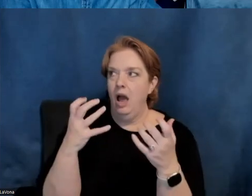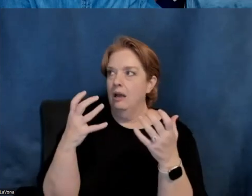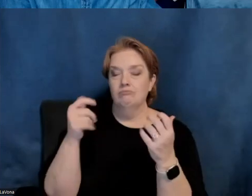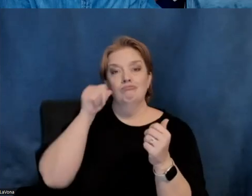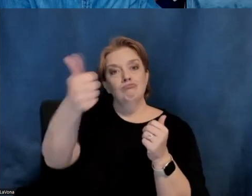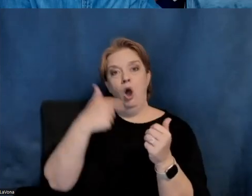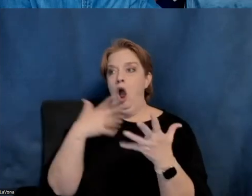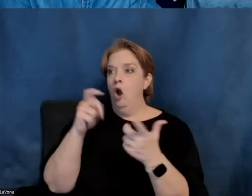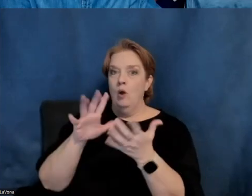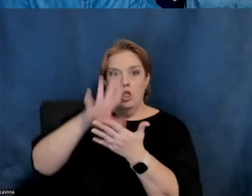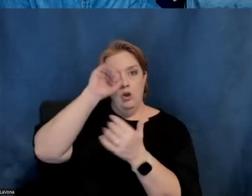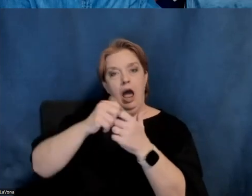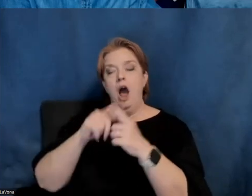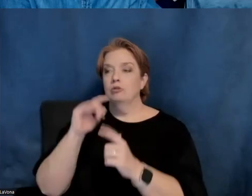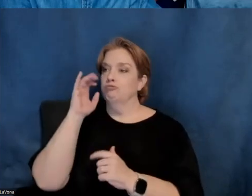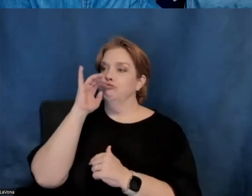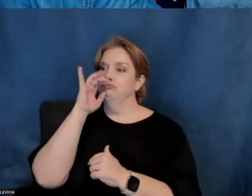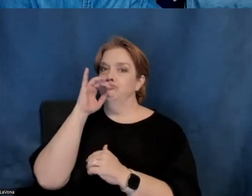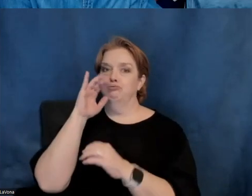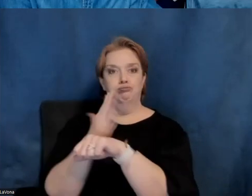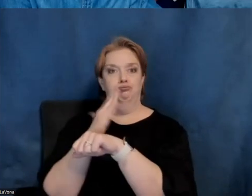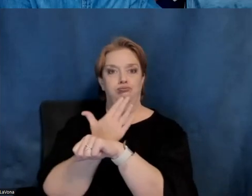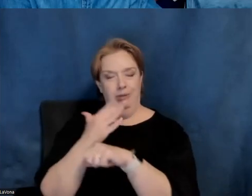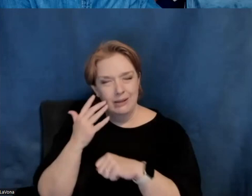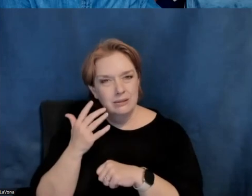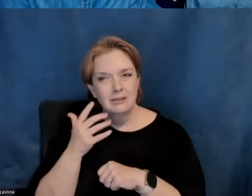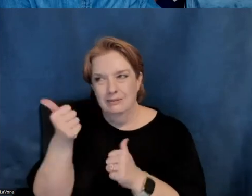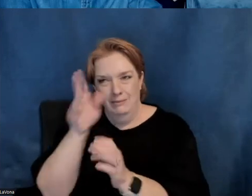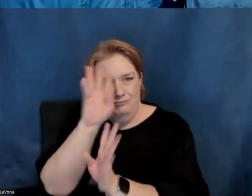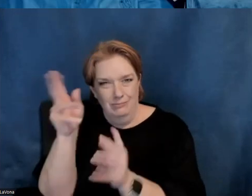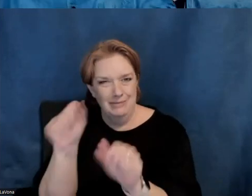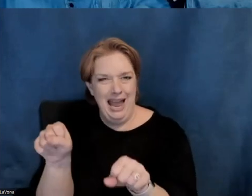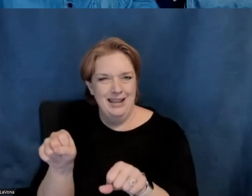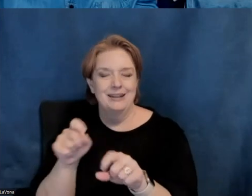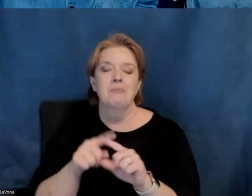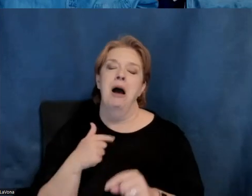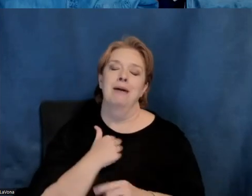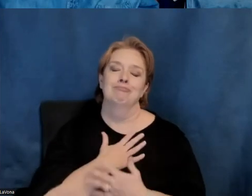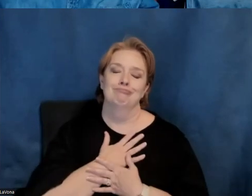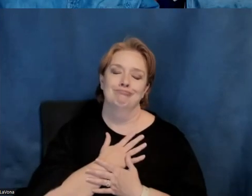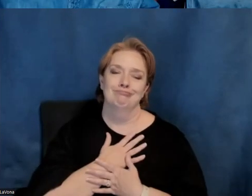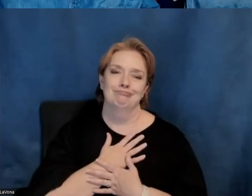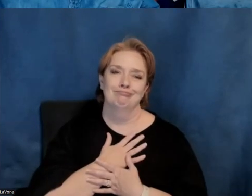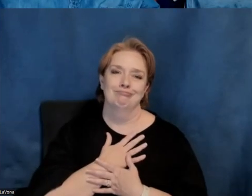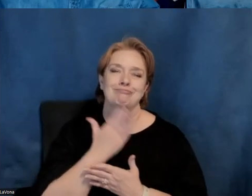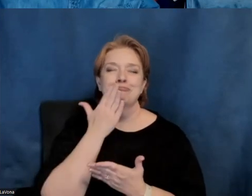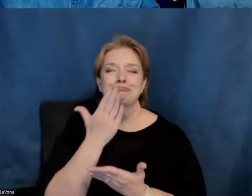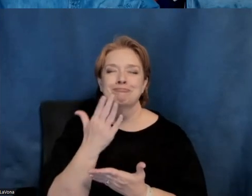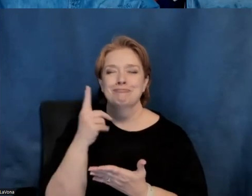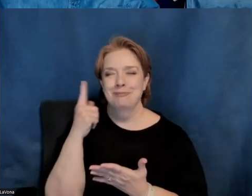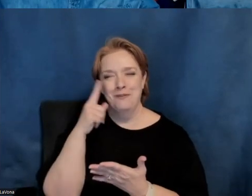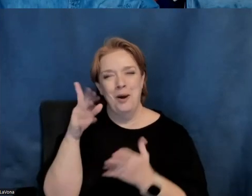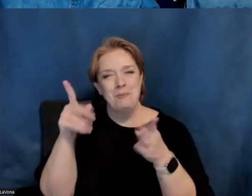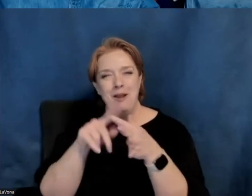tomorrow and see if that brings you creative joy. But I appreciate the shout out because I, I, it's fun for me to